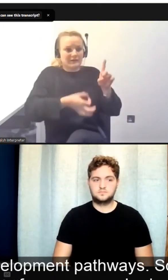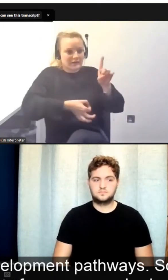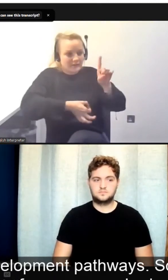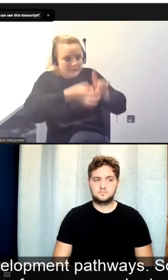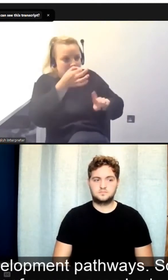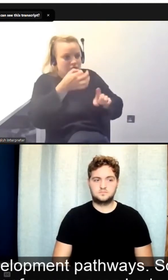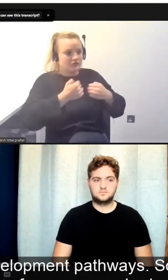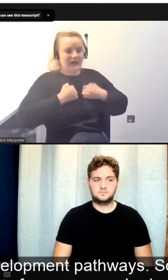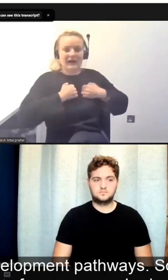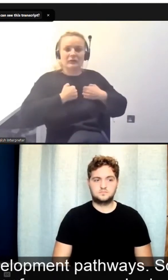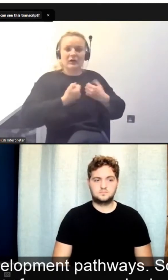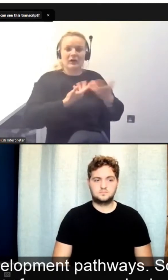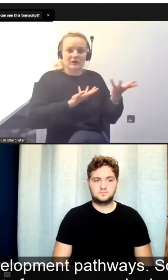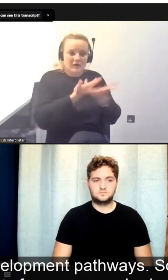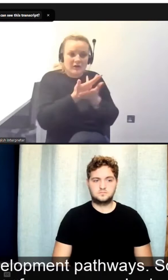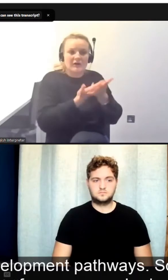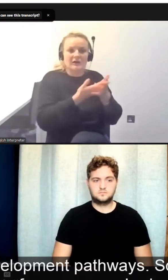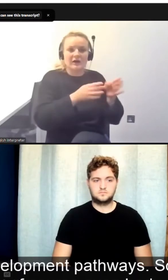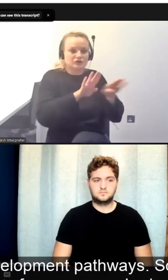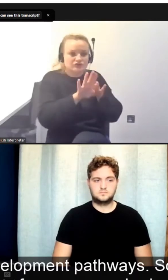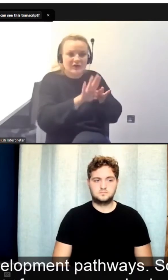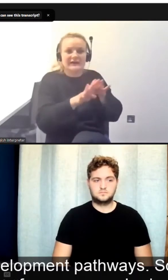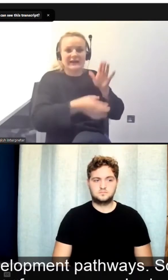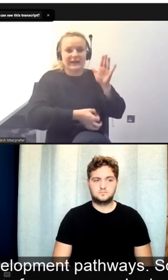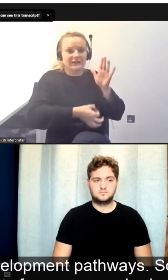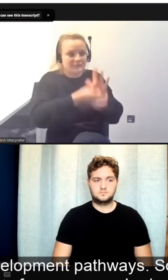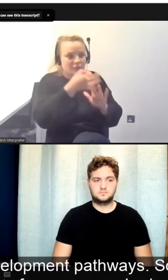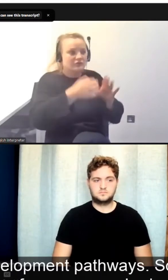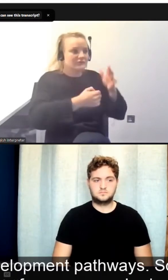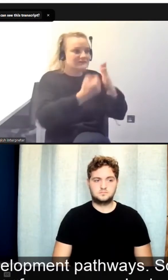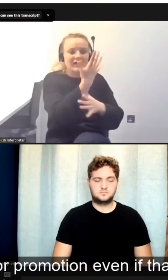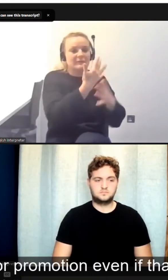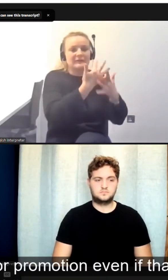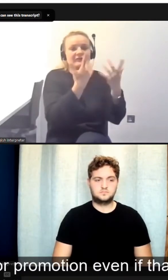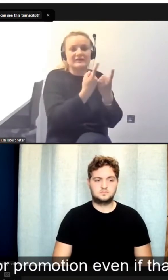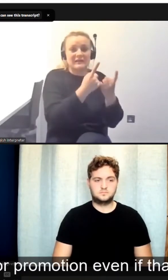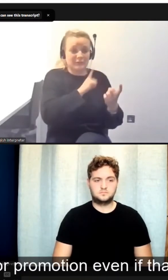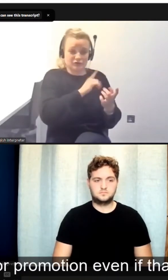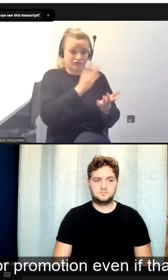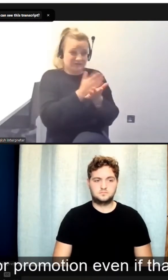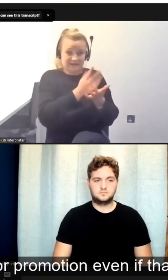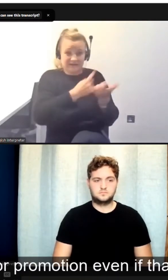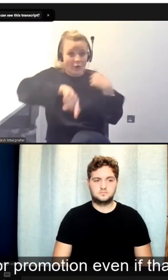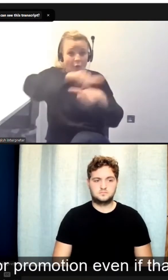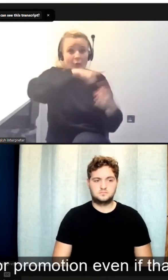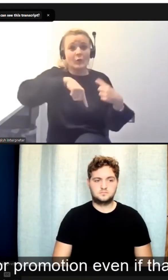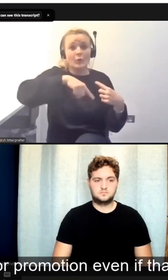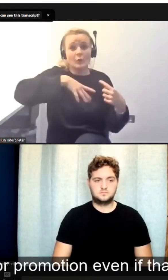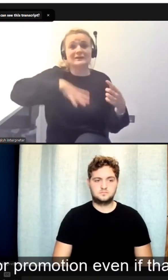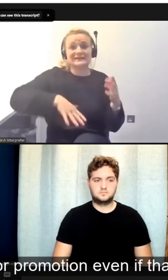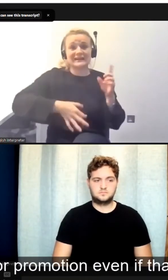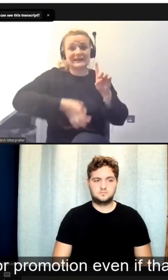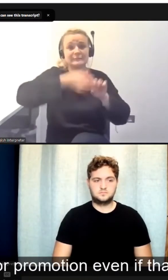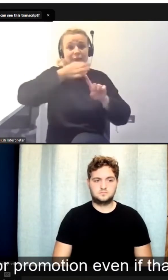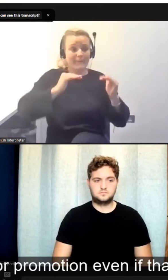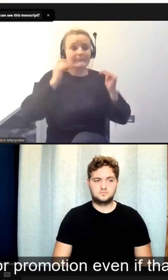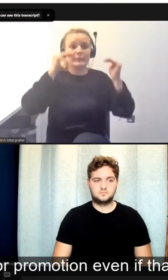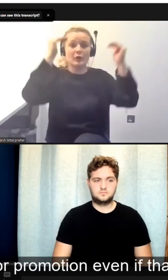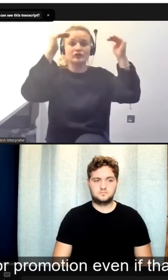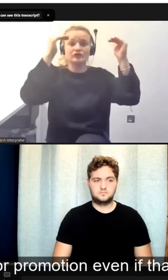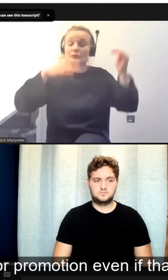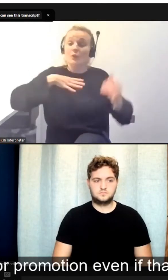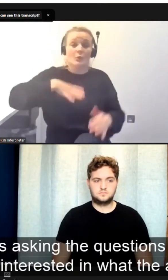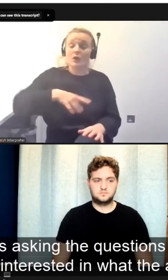you're starting from the assumption that actually, of course, everybody needs development. Everybody is looking for promotion, even if that isn't actually